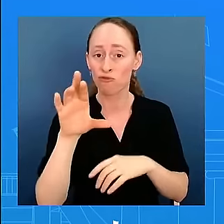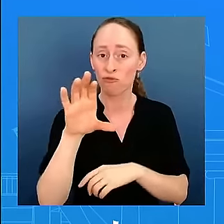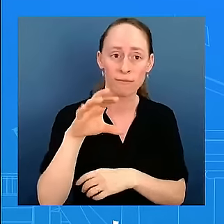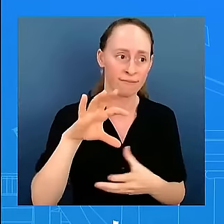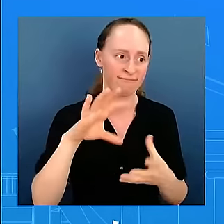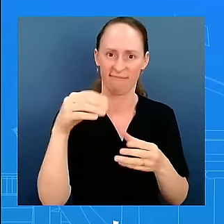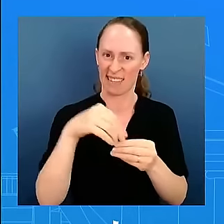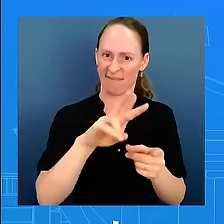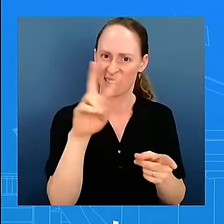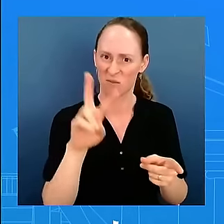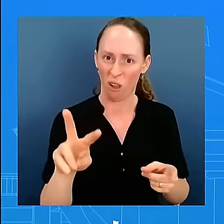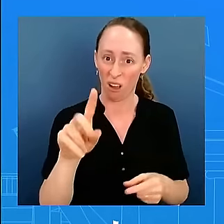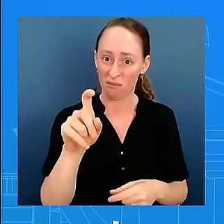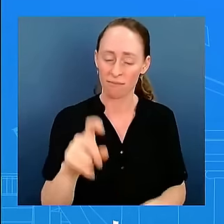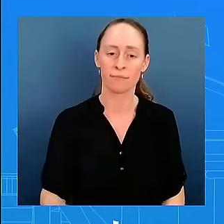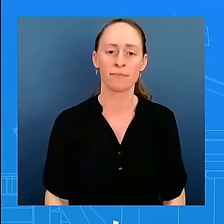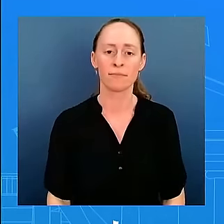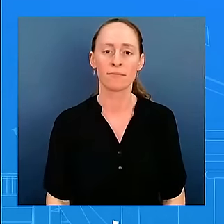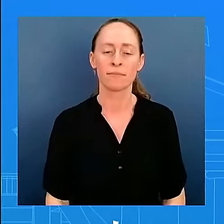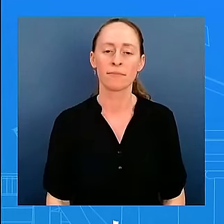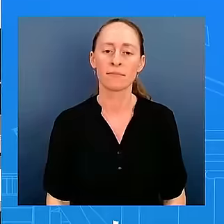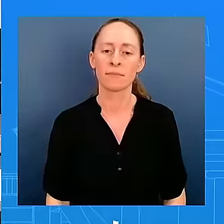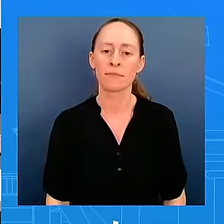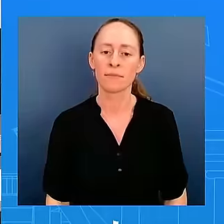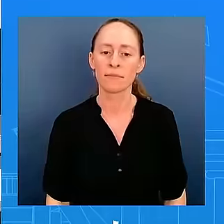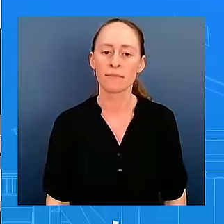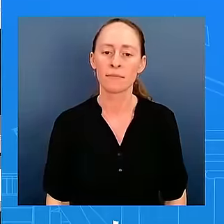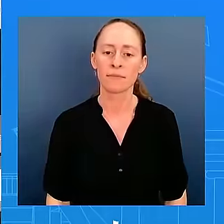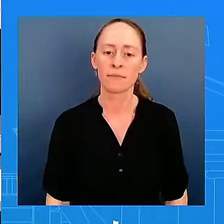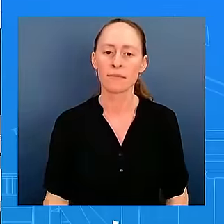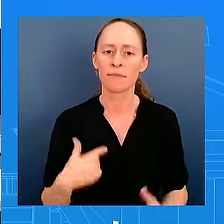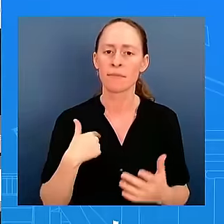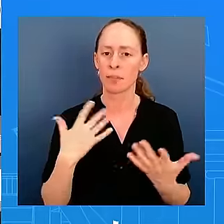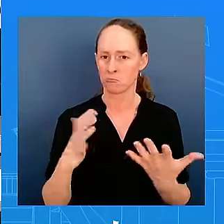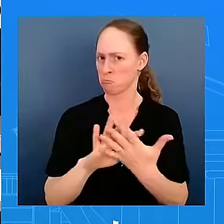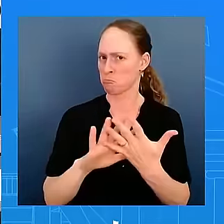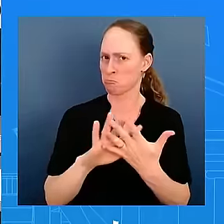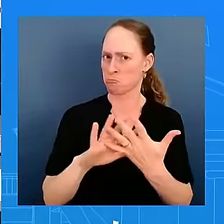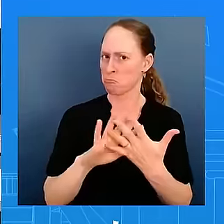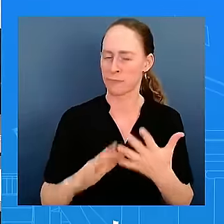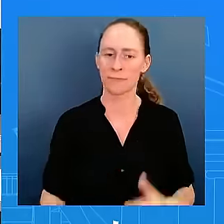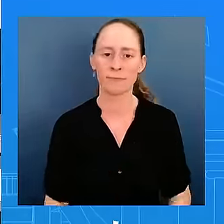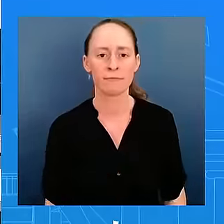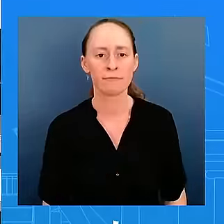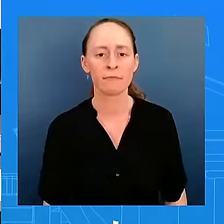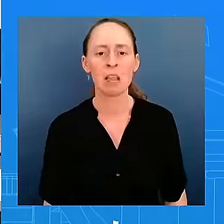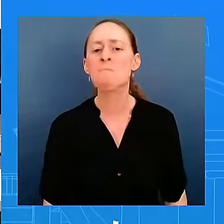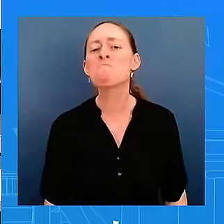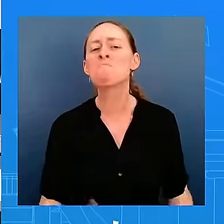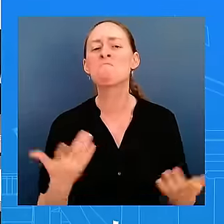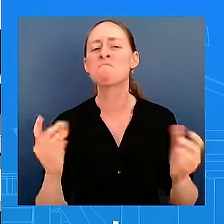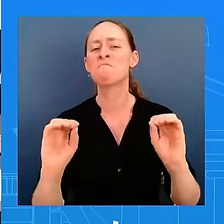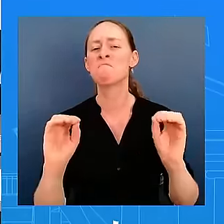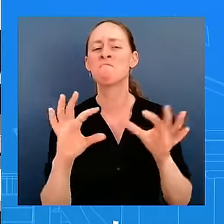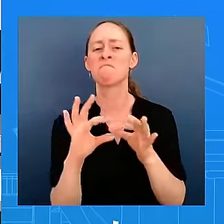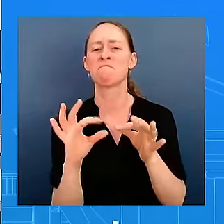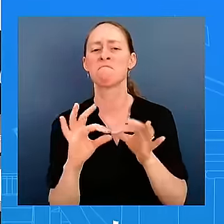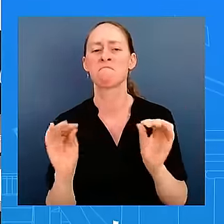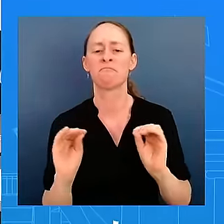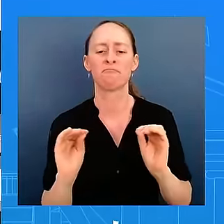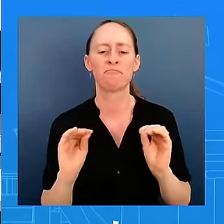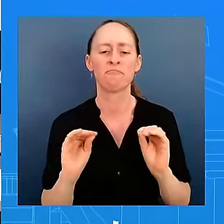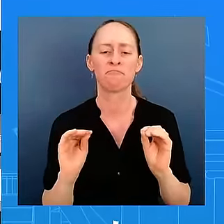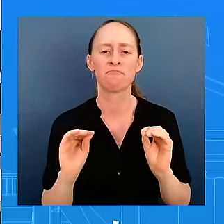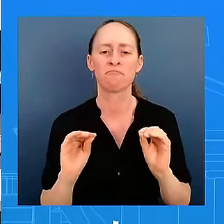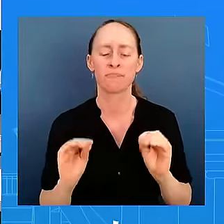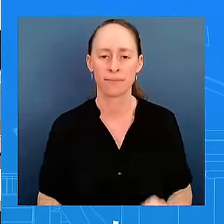Thank you. Admiral, two questions on Iran. How is the POTUS Biden going to deal with Iran? I mean, which aspects of